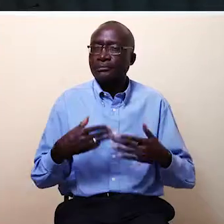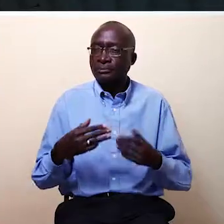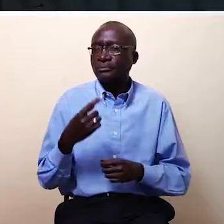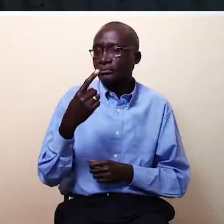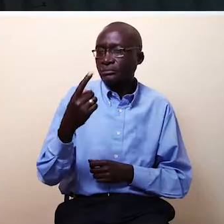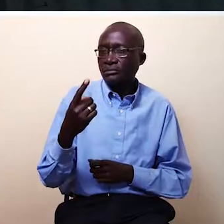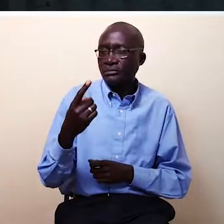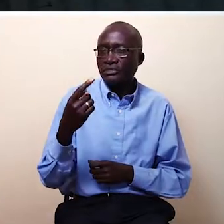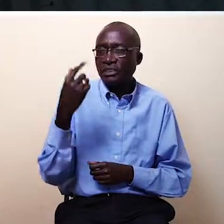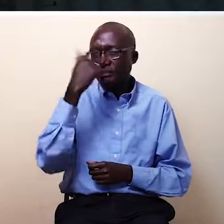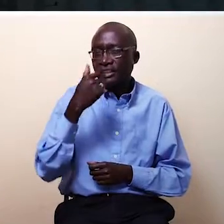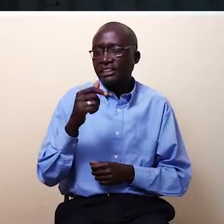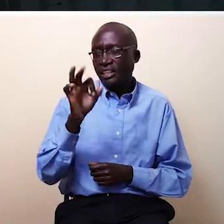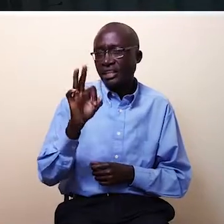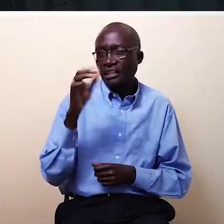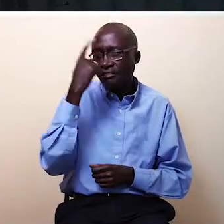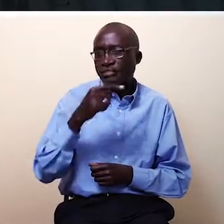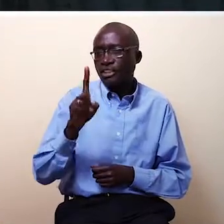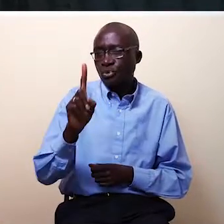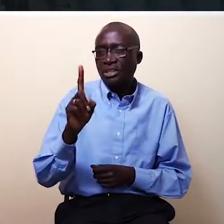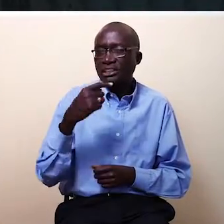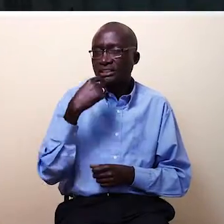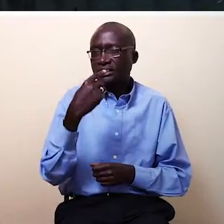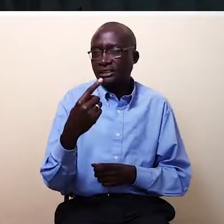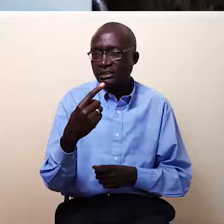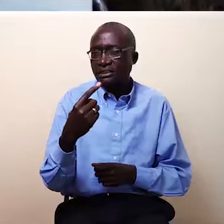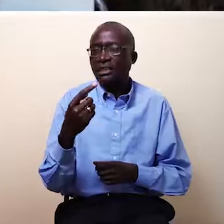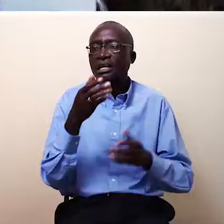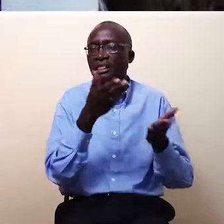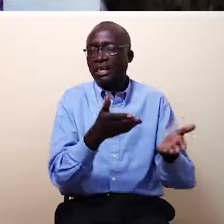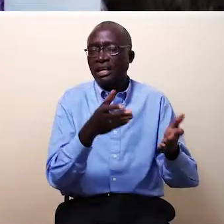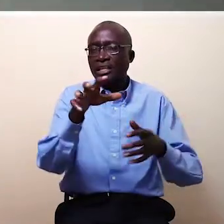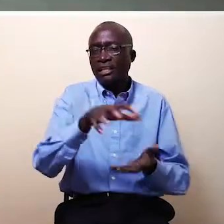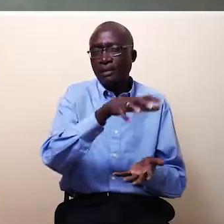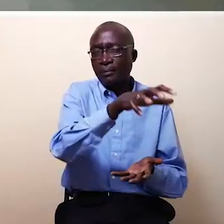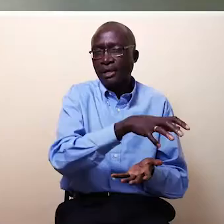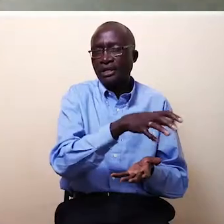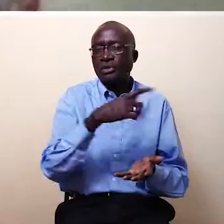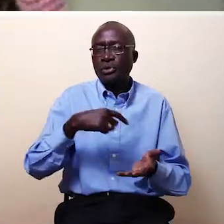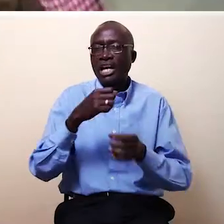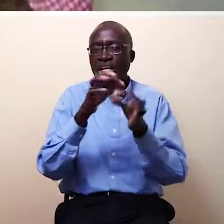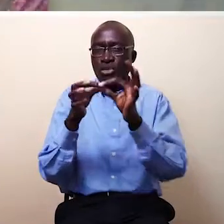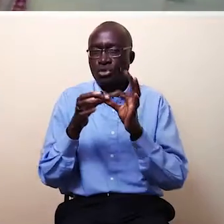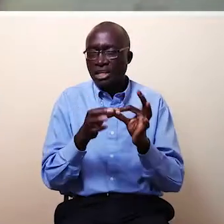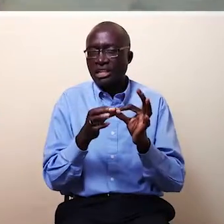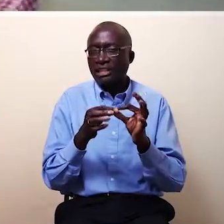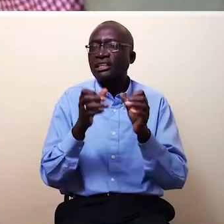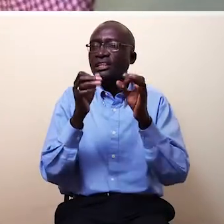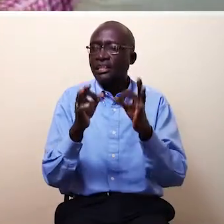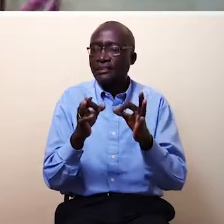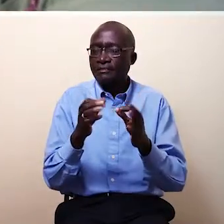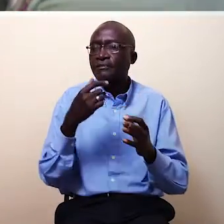You have phase three. Then we phase five, we have to go, I've gone through and I'm good. We have to do it to try